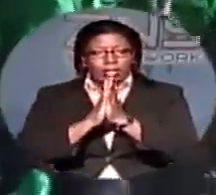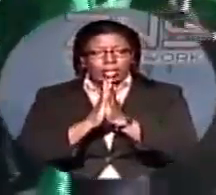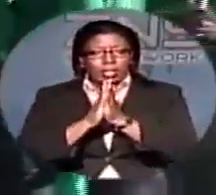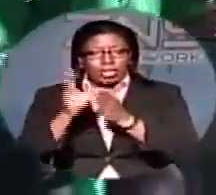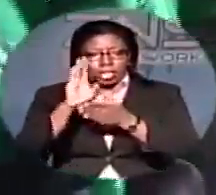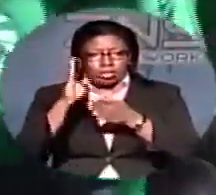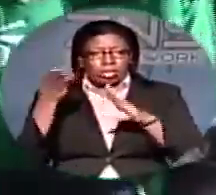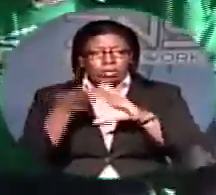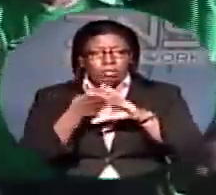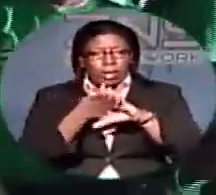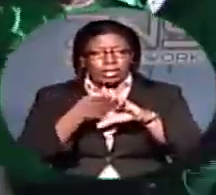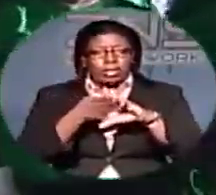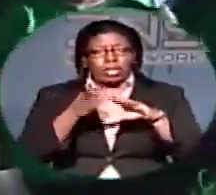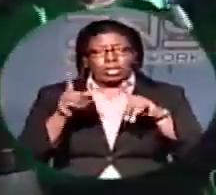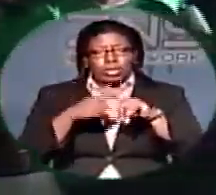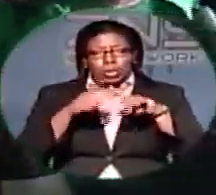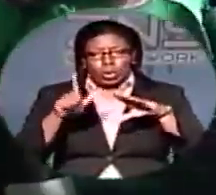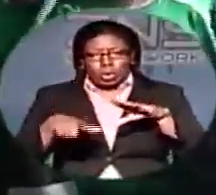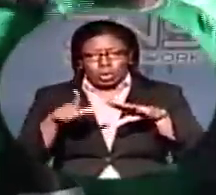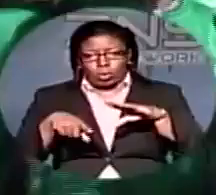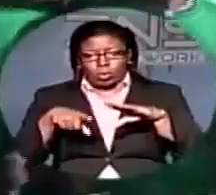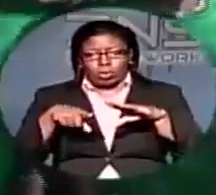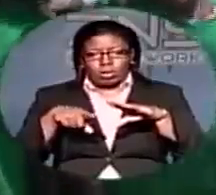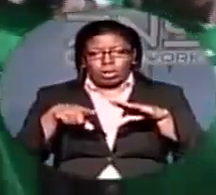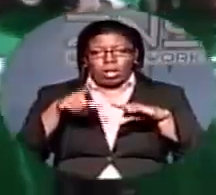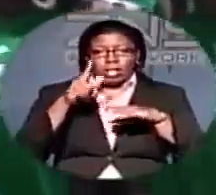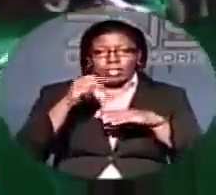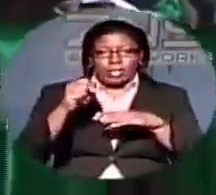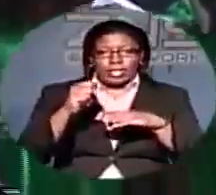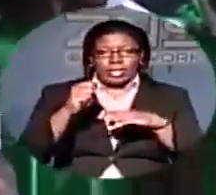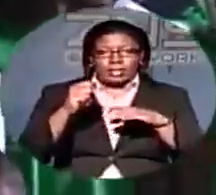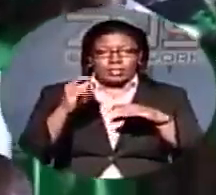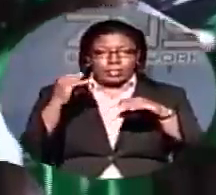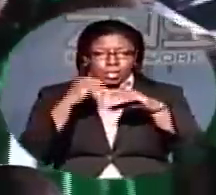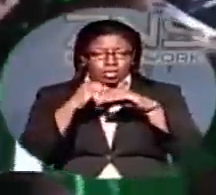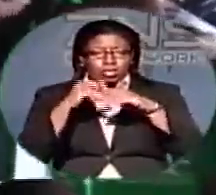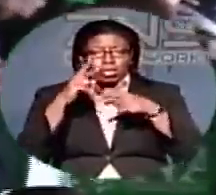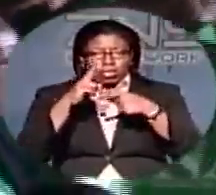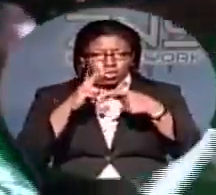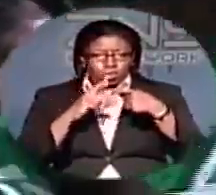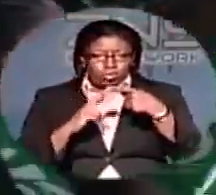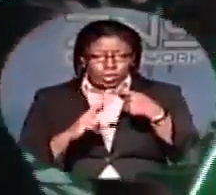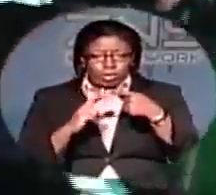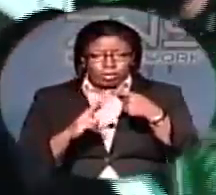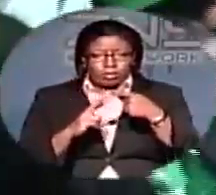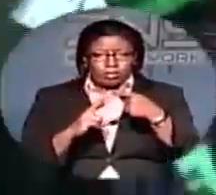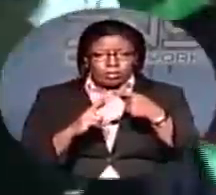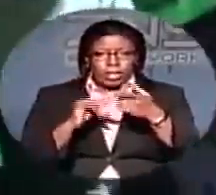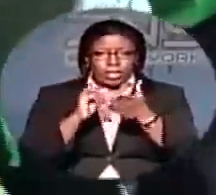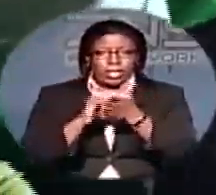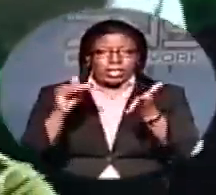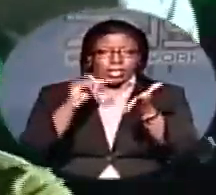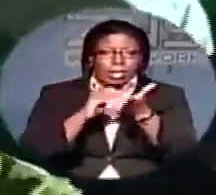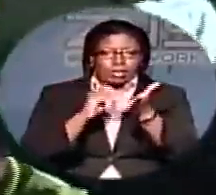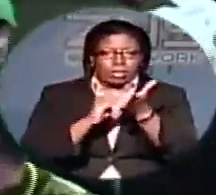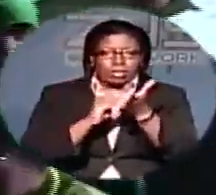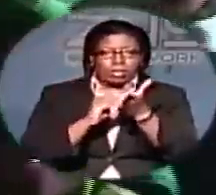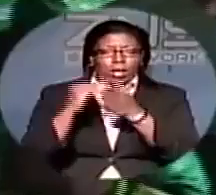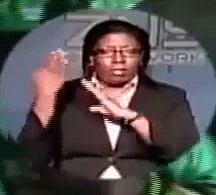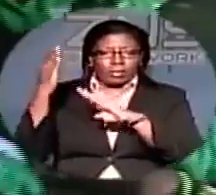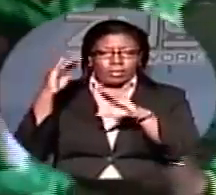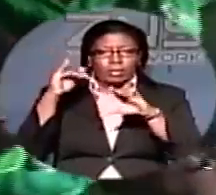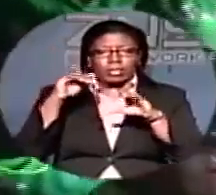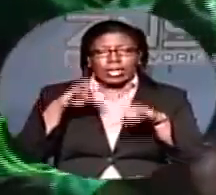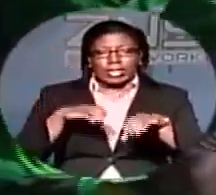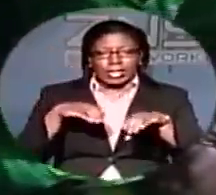interest rate to lessen profits of commercial banks in the short term, thus increasing the possibility that thousands of Bahamians could save their